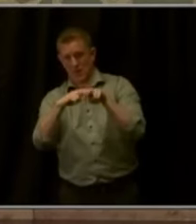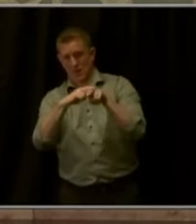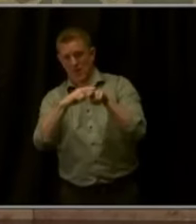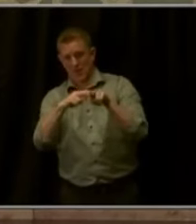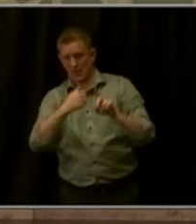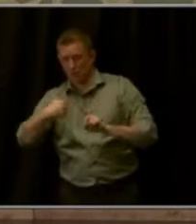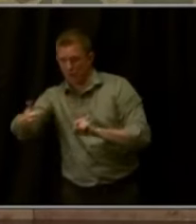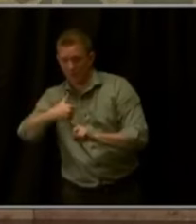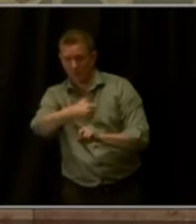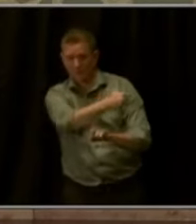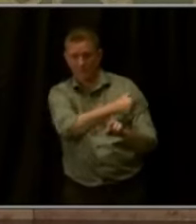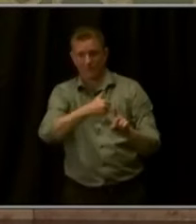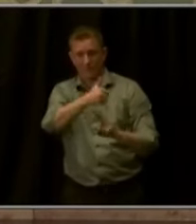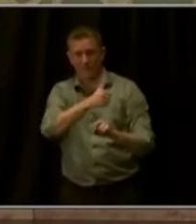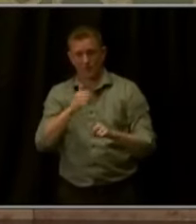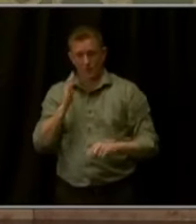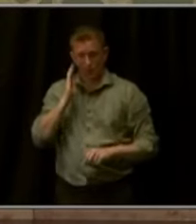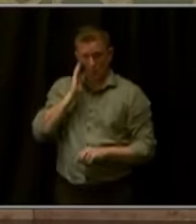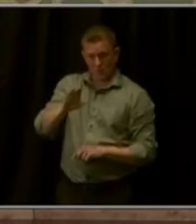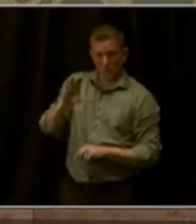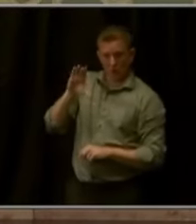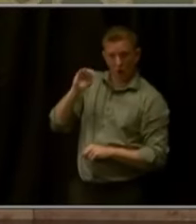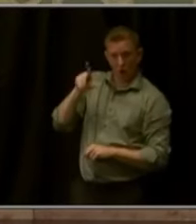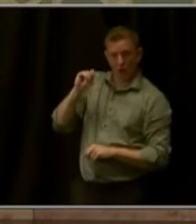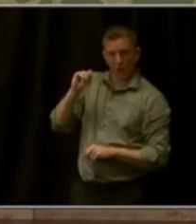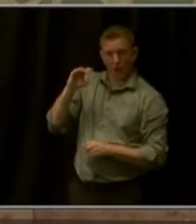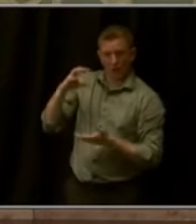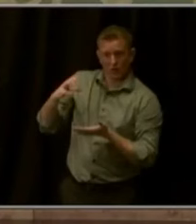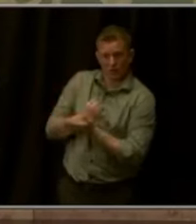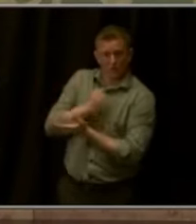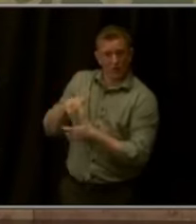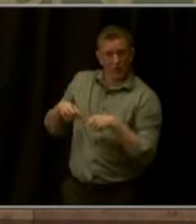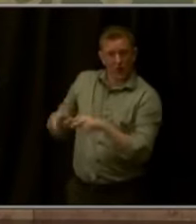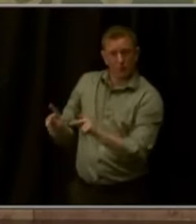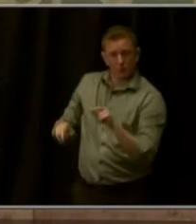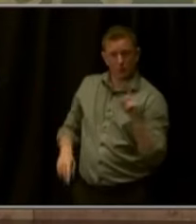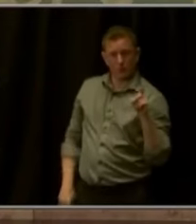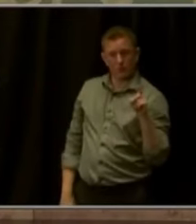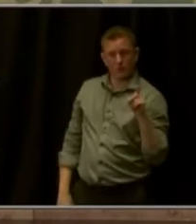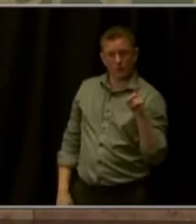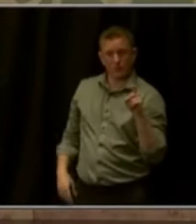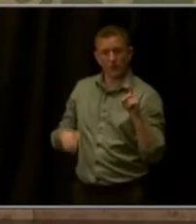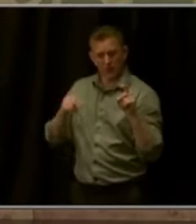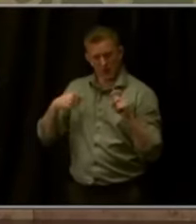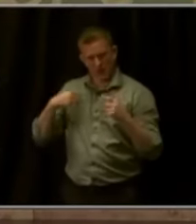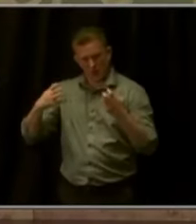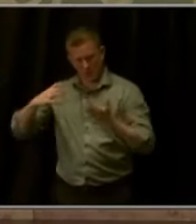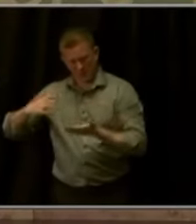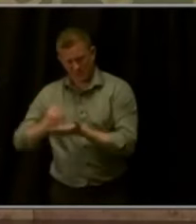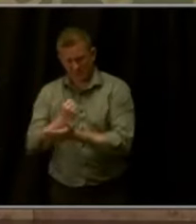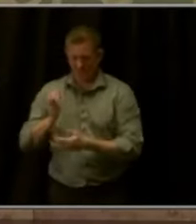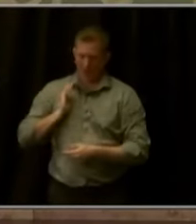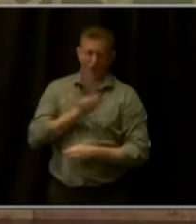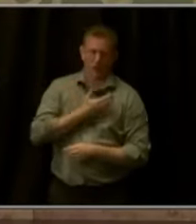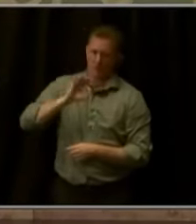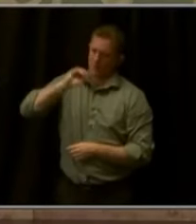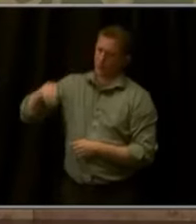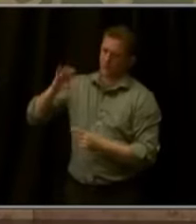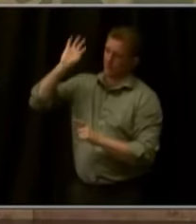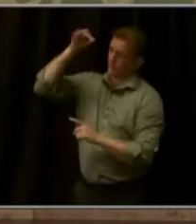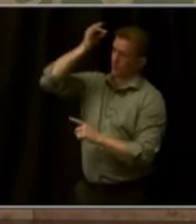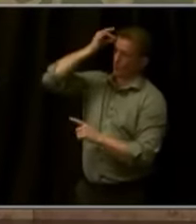Colorado will seize this opportunity and get our share of those federal dollars to deliver